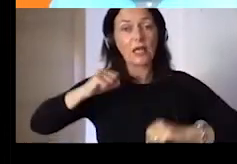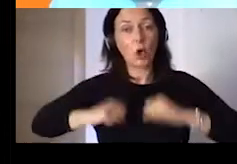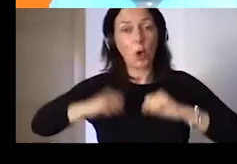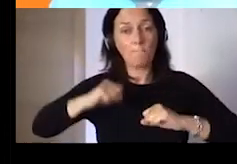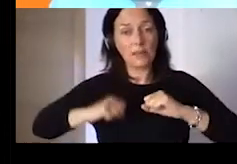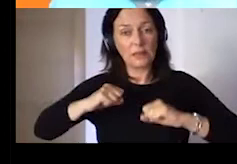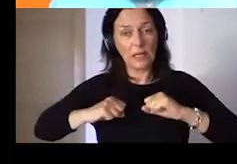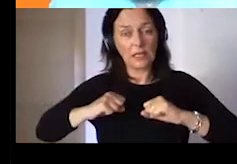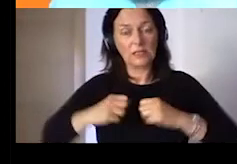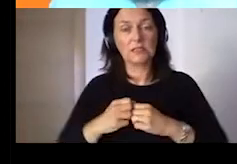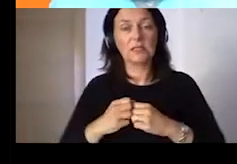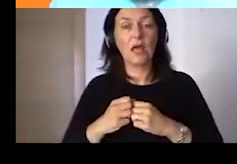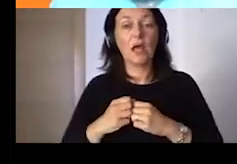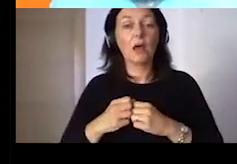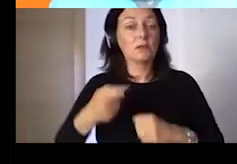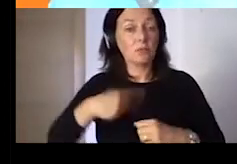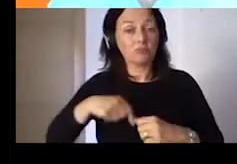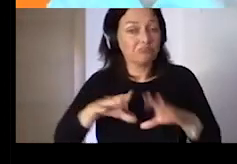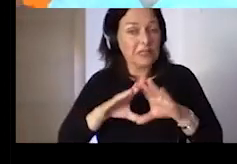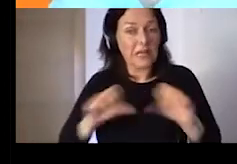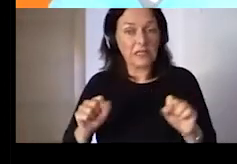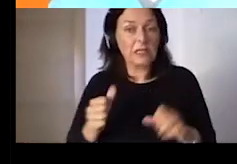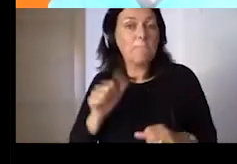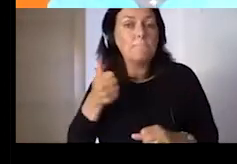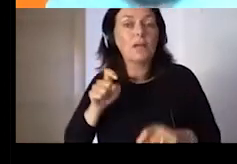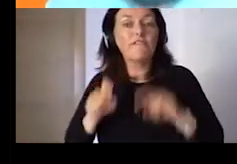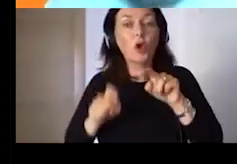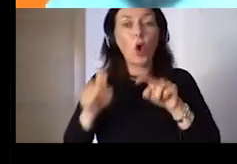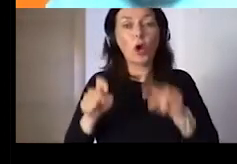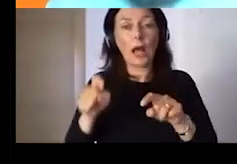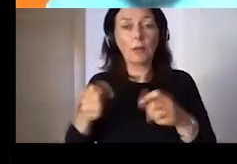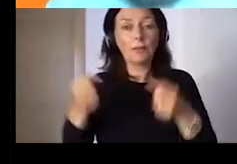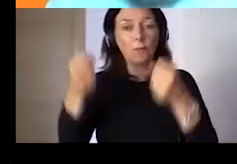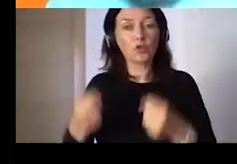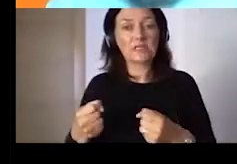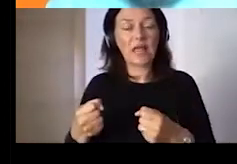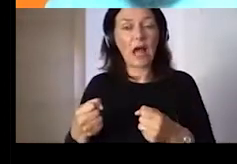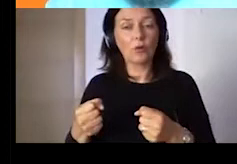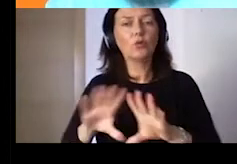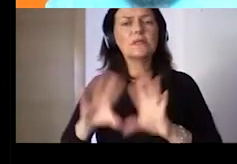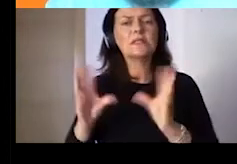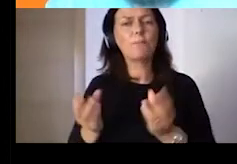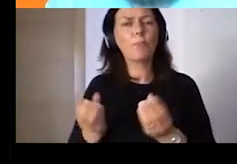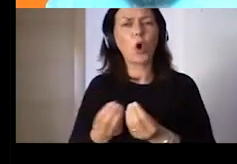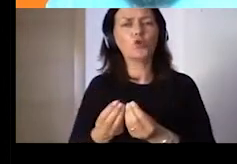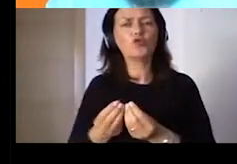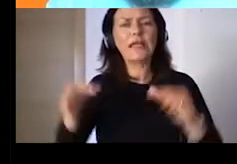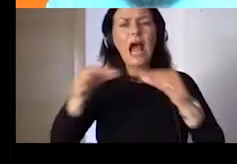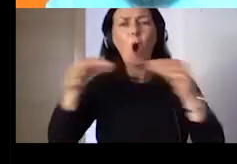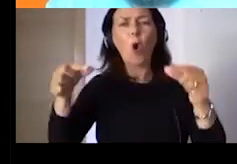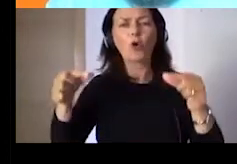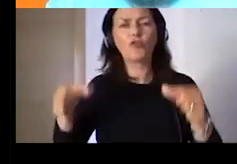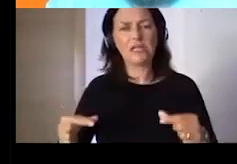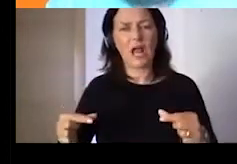establishing an overall framework that starts from